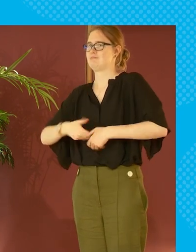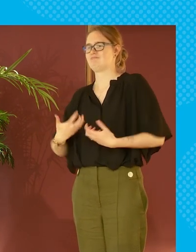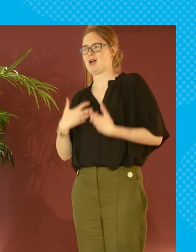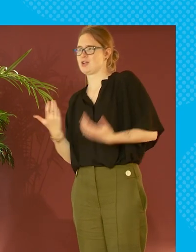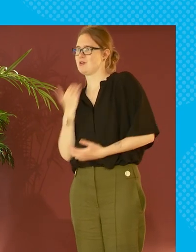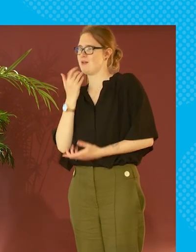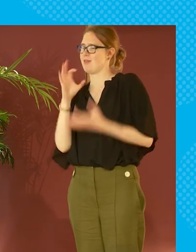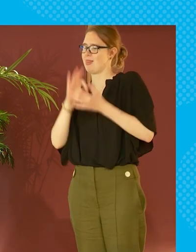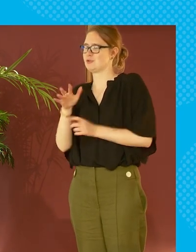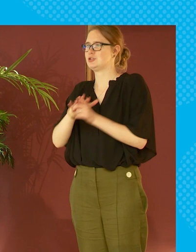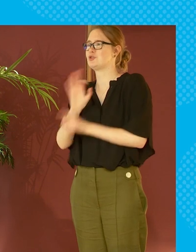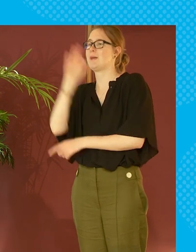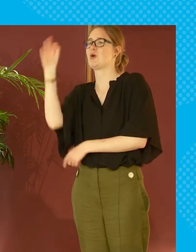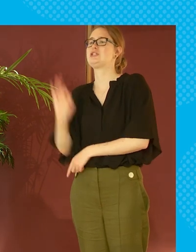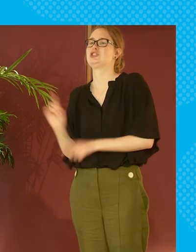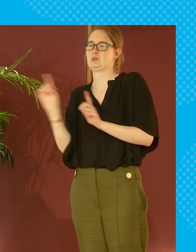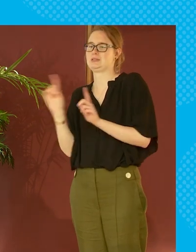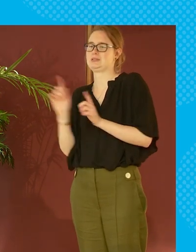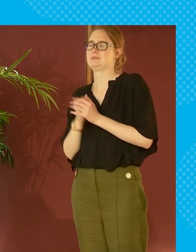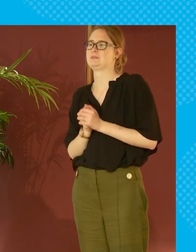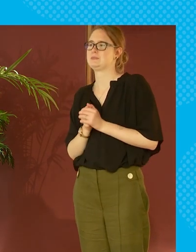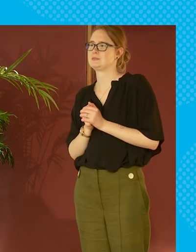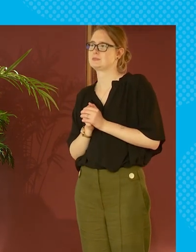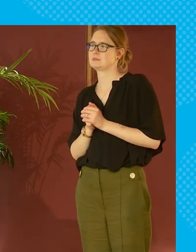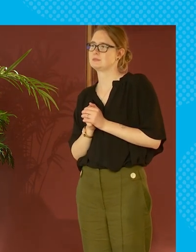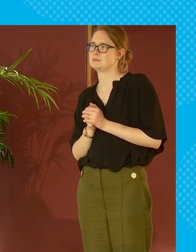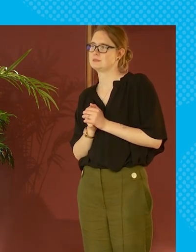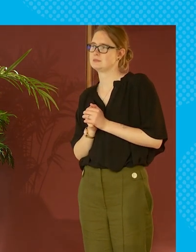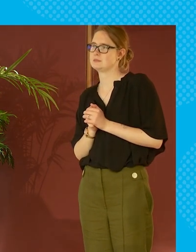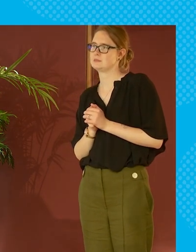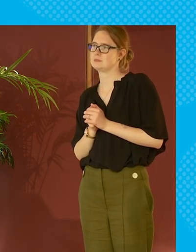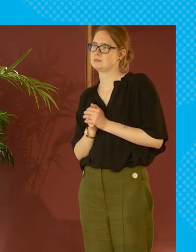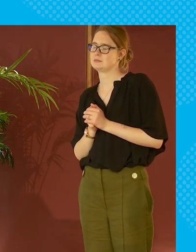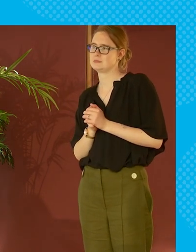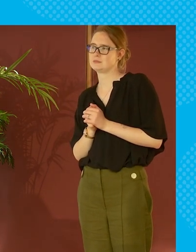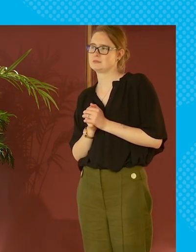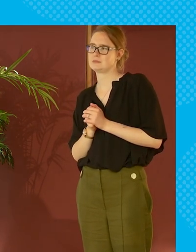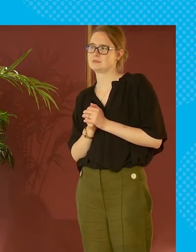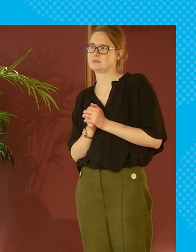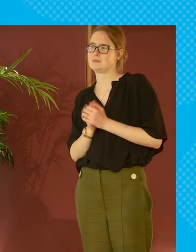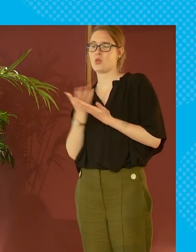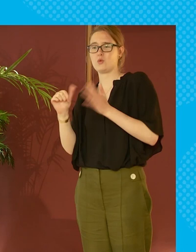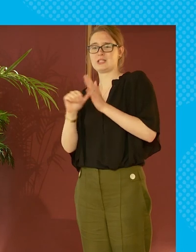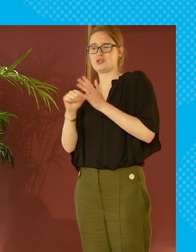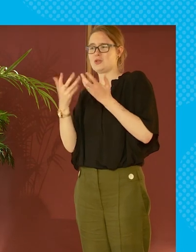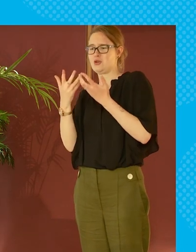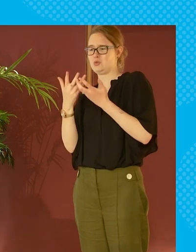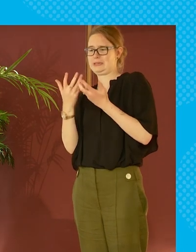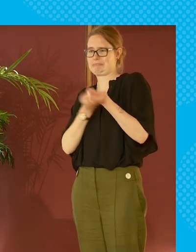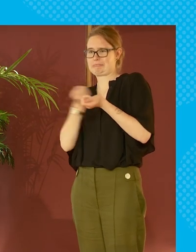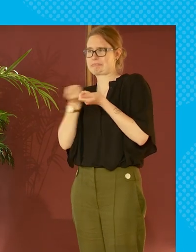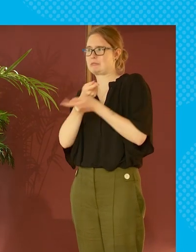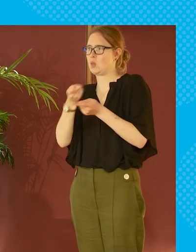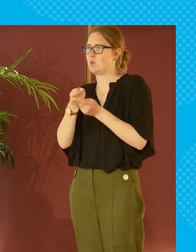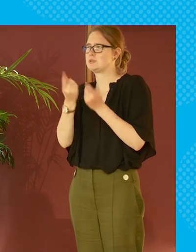enough about the situation so my question to the panelists is how do you tackle those how do you tackle those problems and i